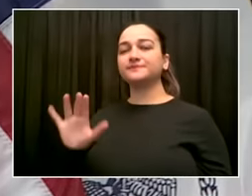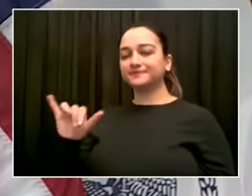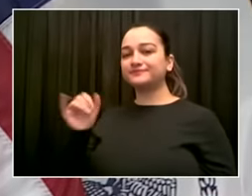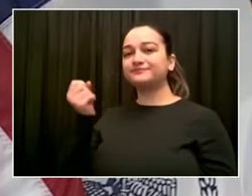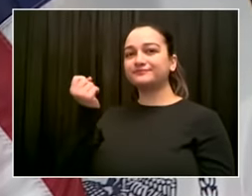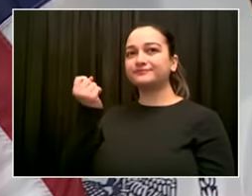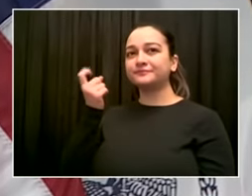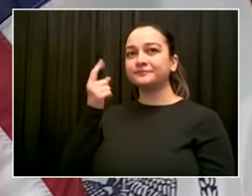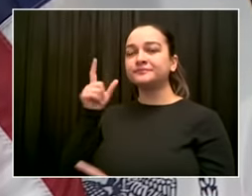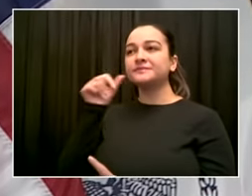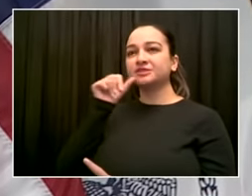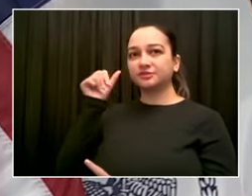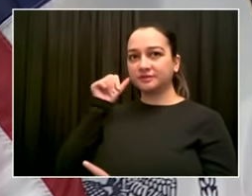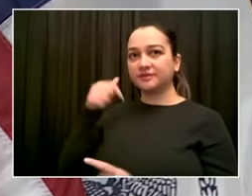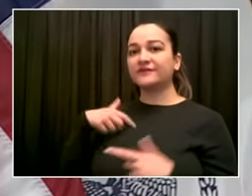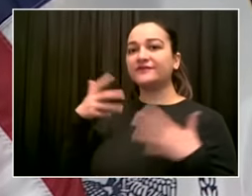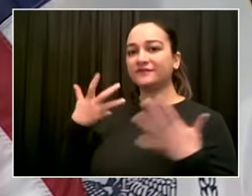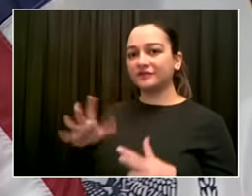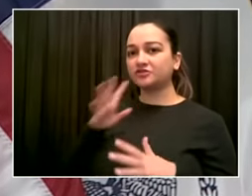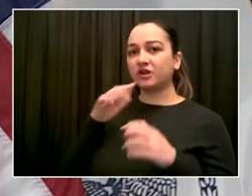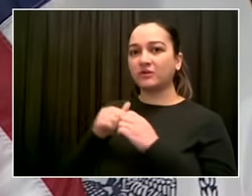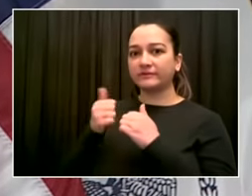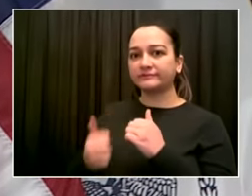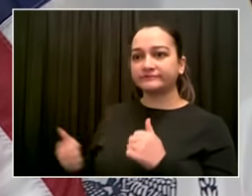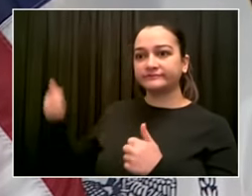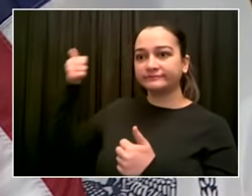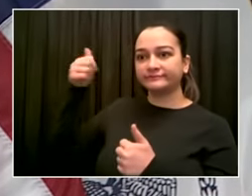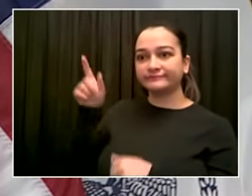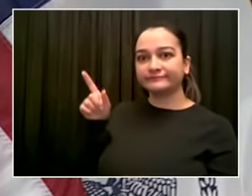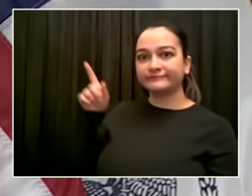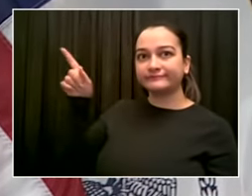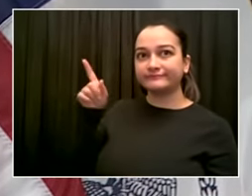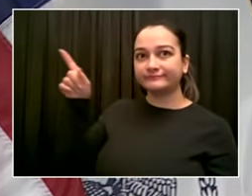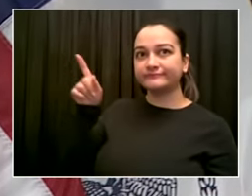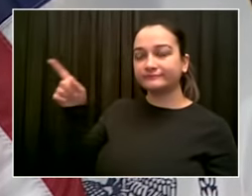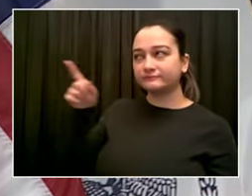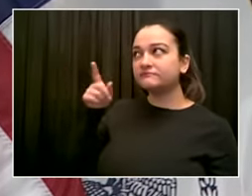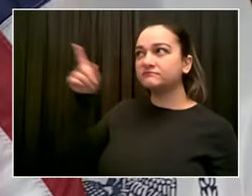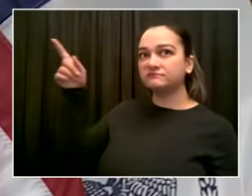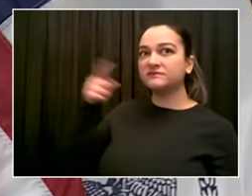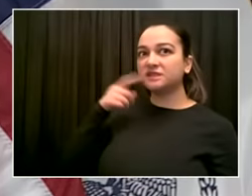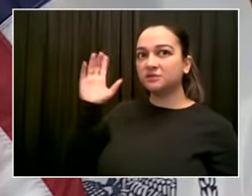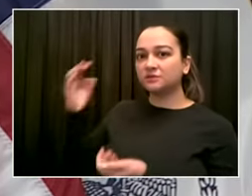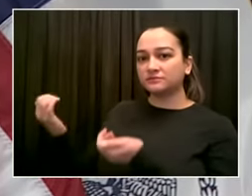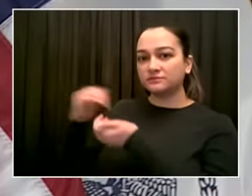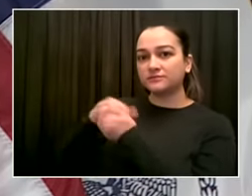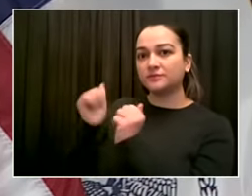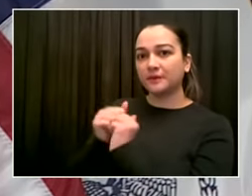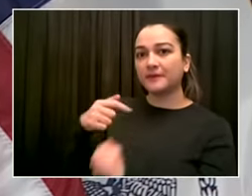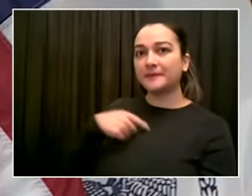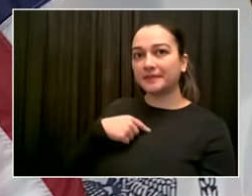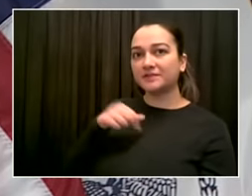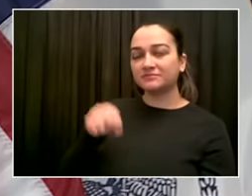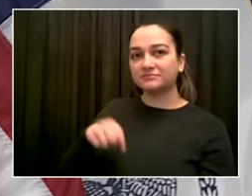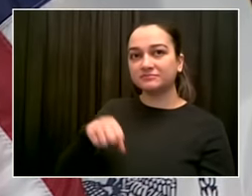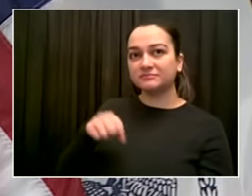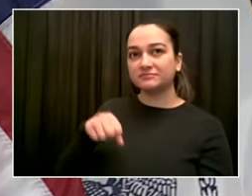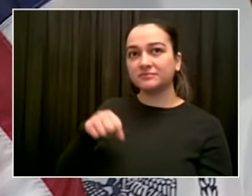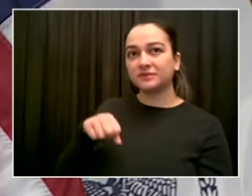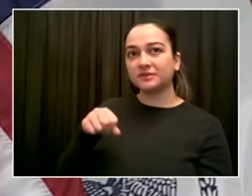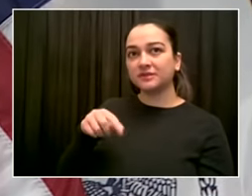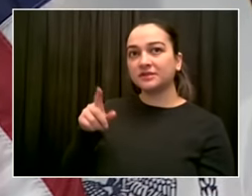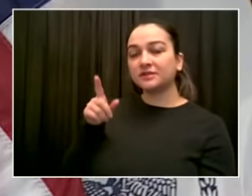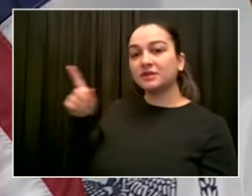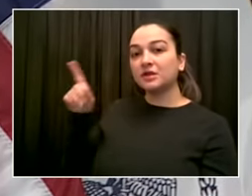goals that you just described. But there's a difference between it being produced and getting everywhere it needs to be.